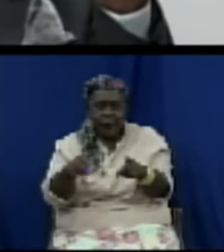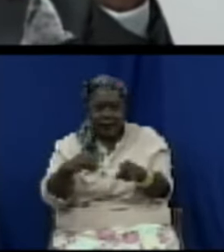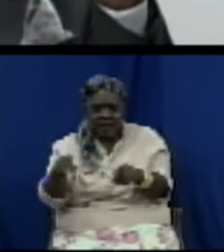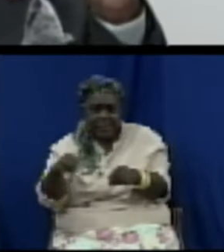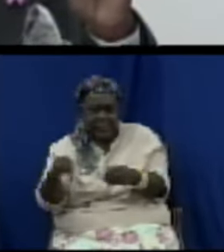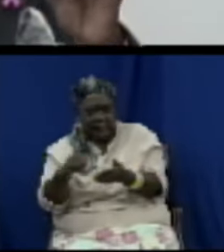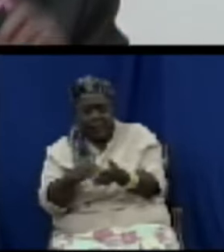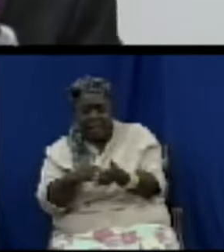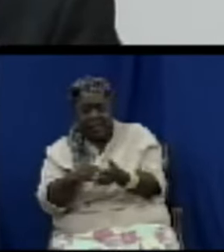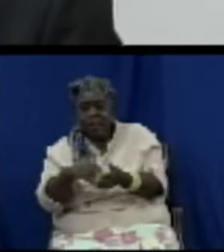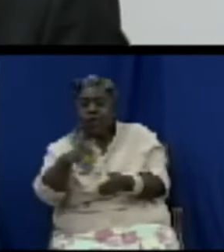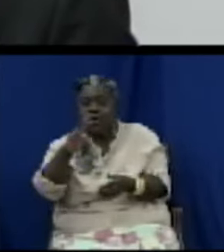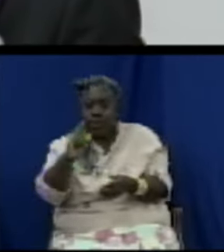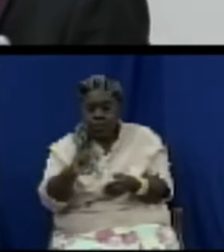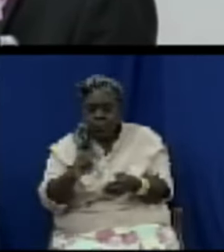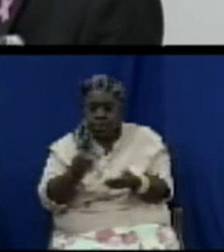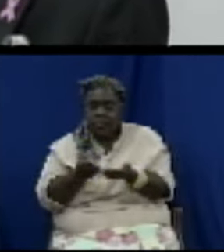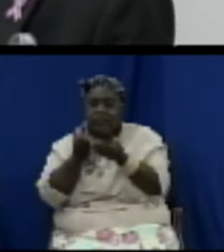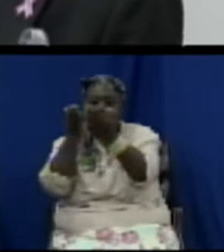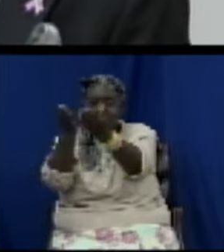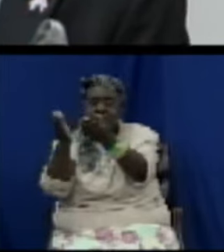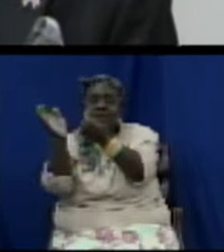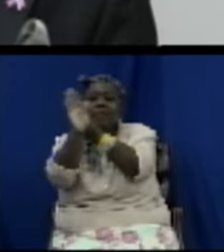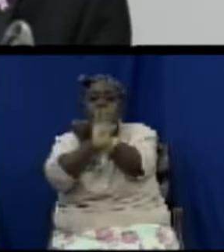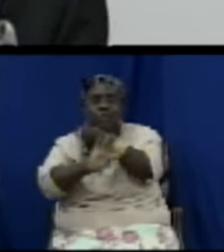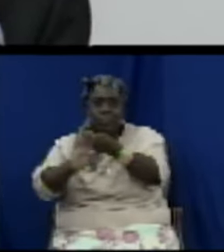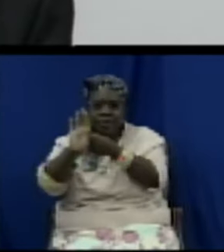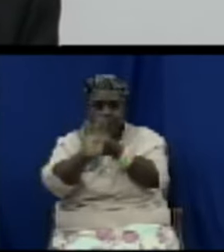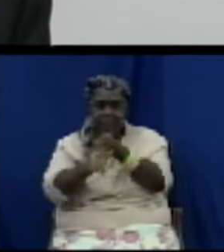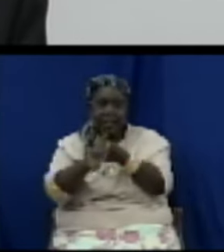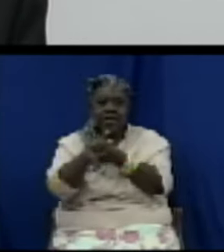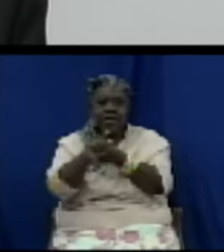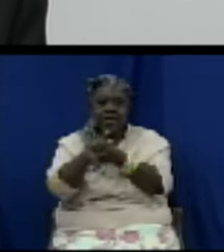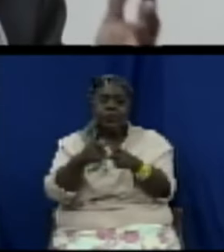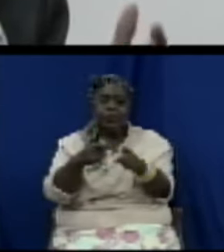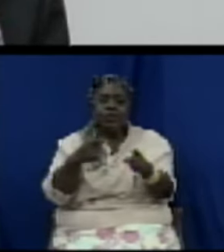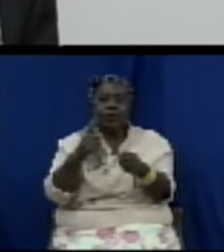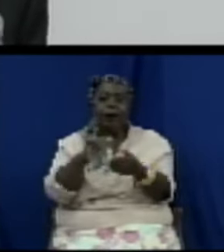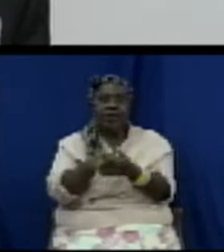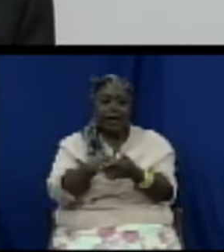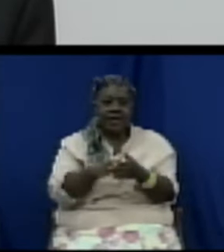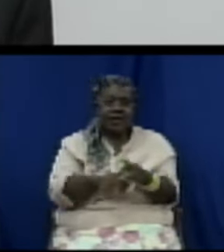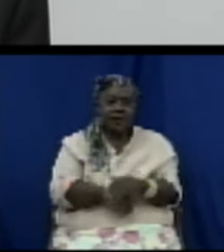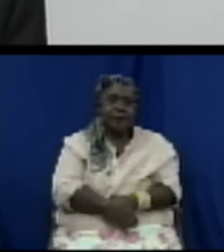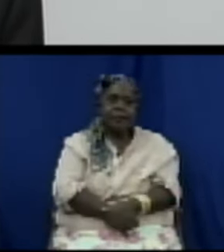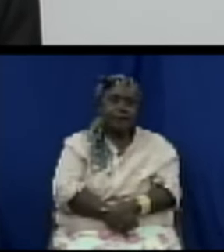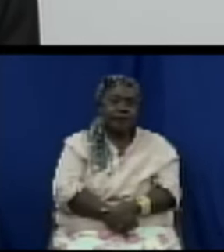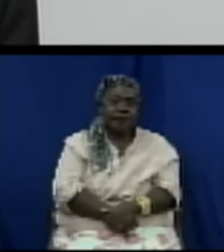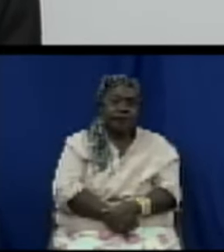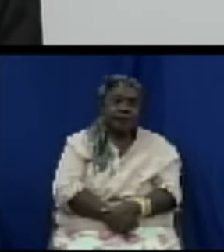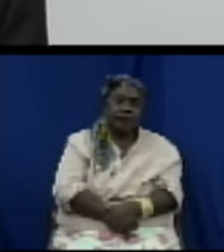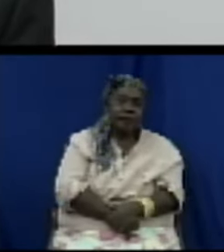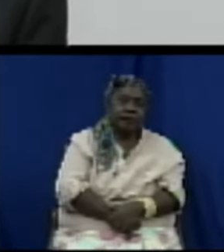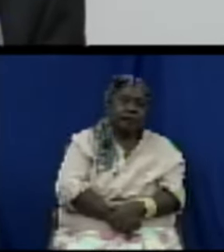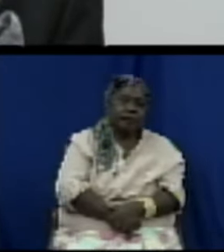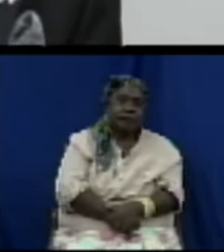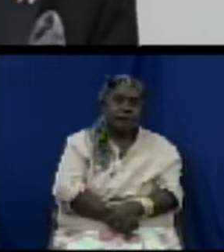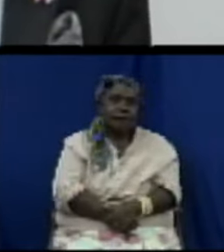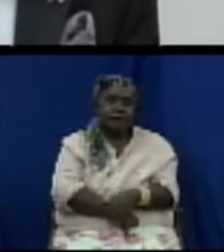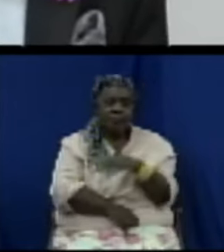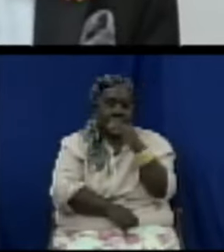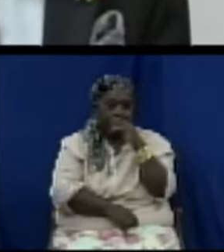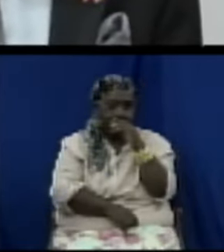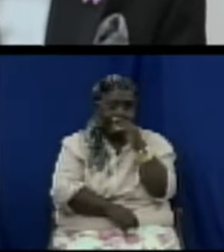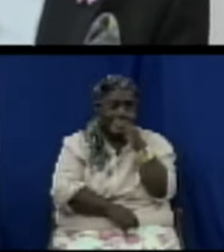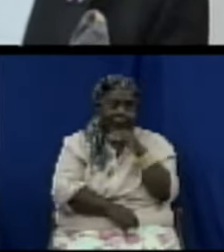but those could do it just last week a lady was telling me she paid for something and often all we didn't